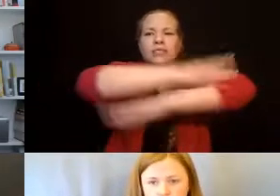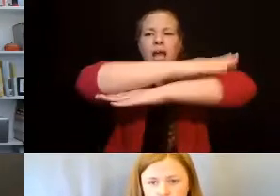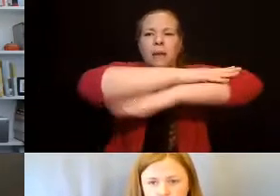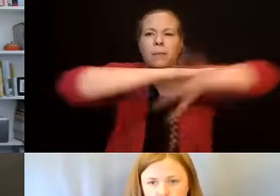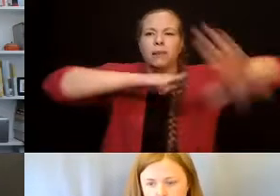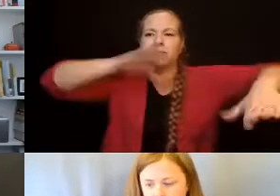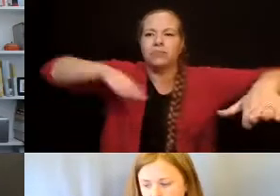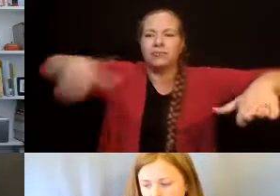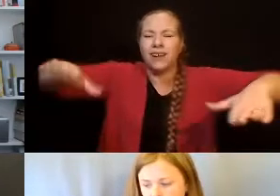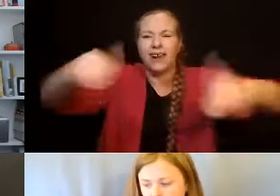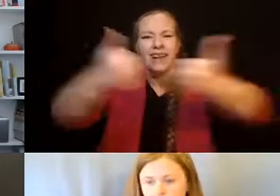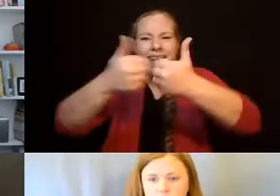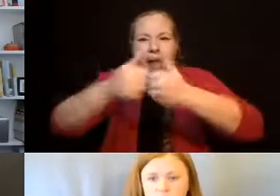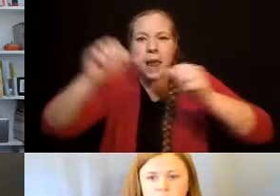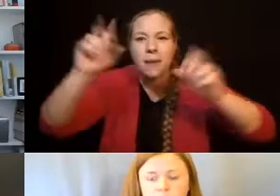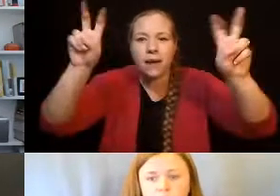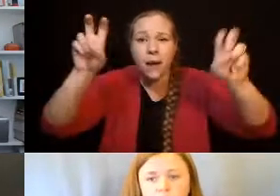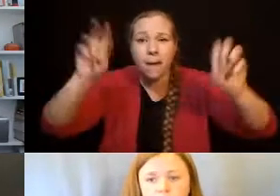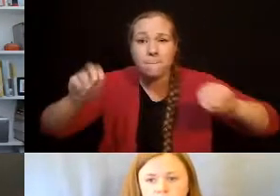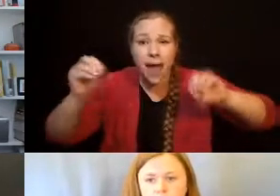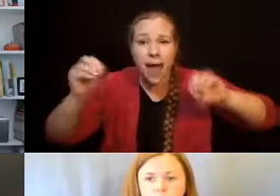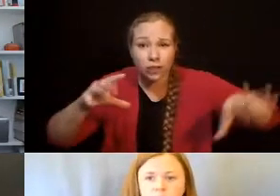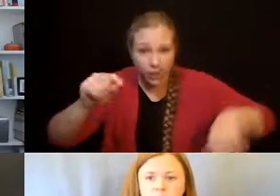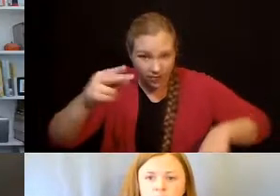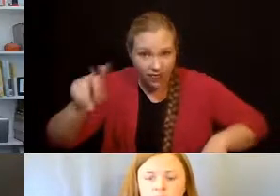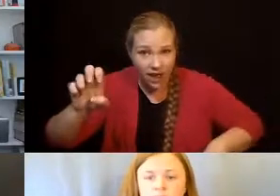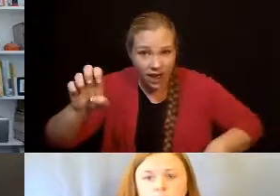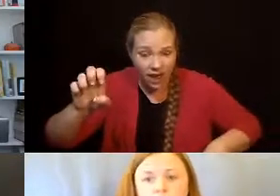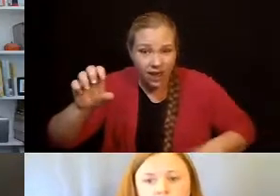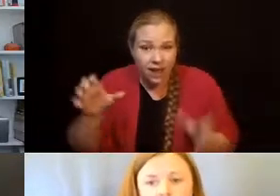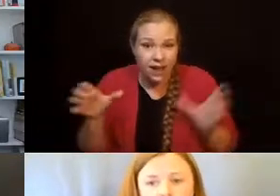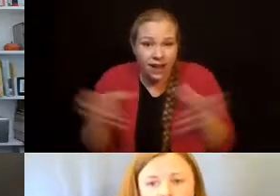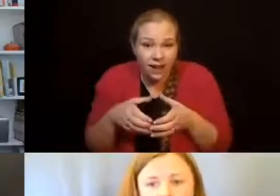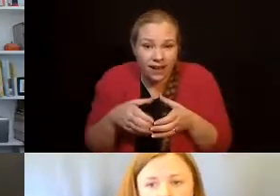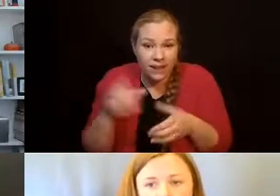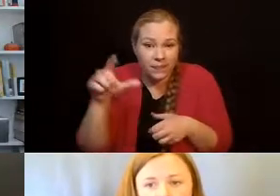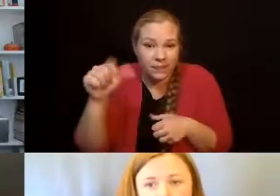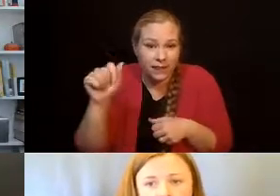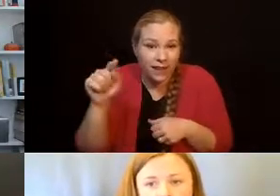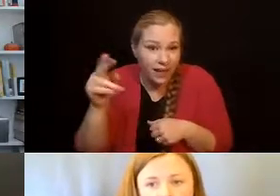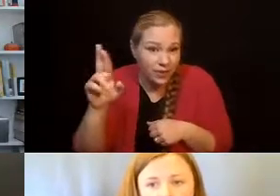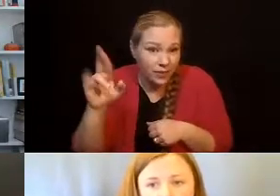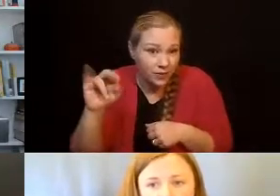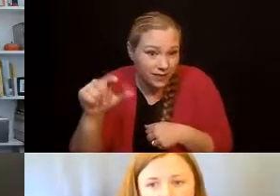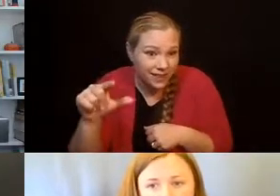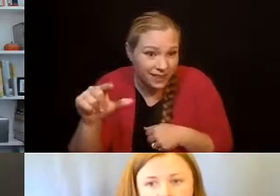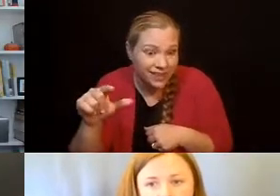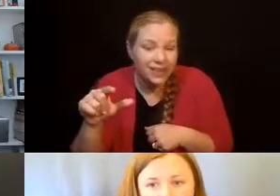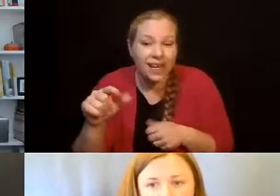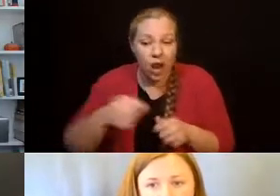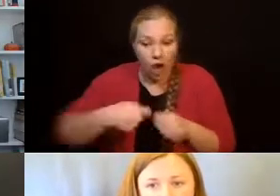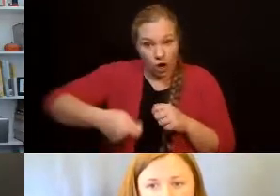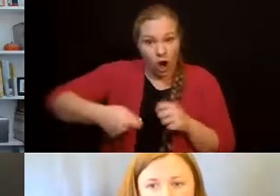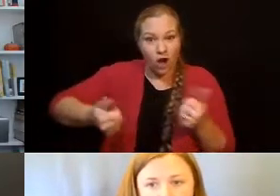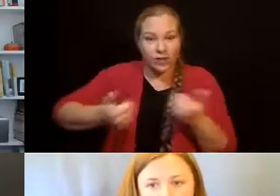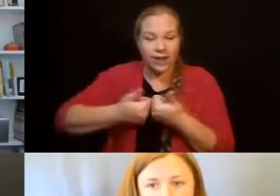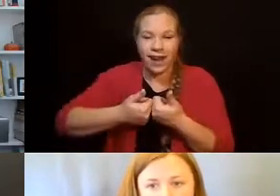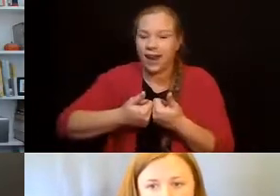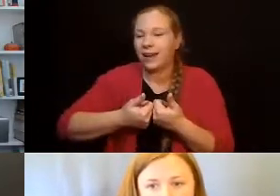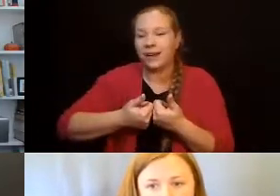the Gathering, um, but it's not about the card game, it's about the socialization.